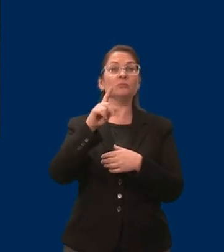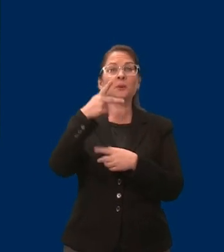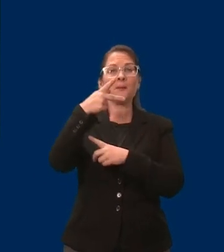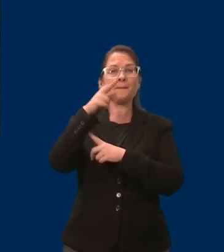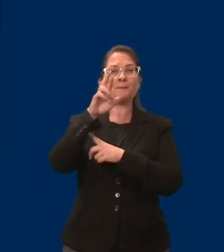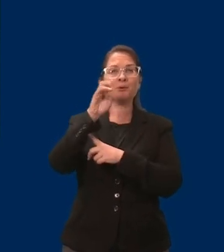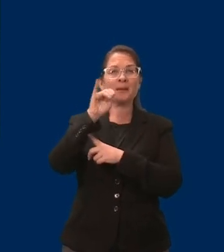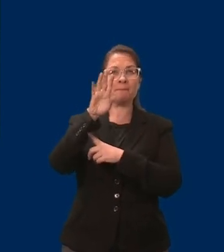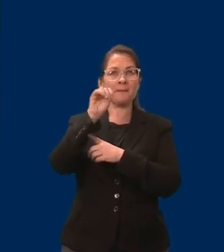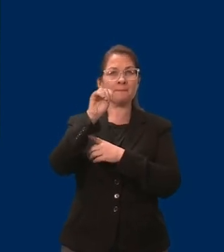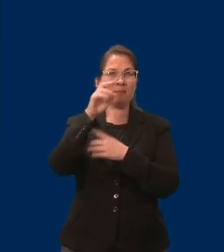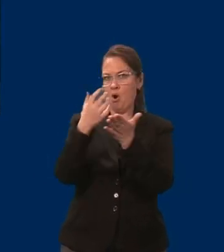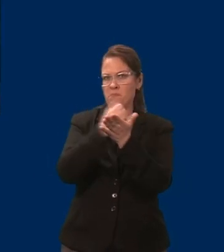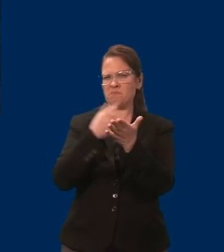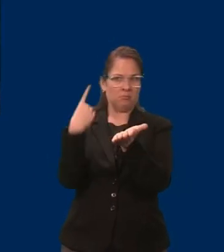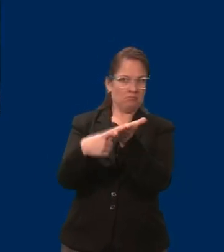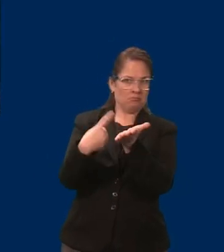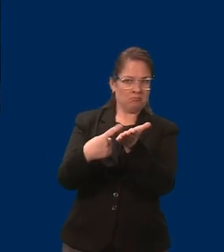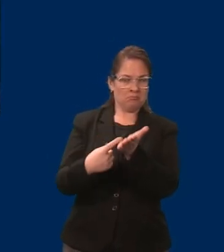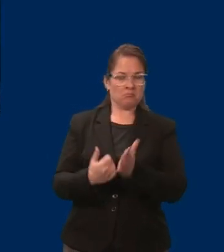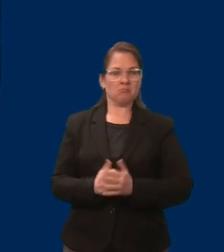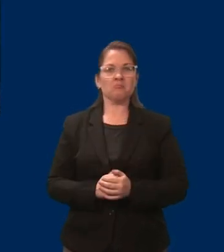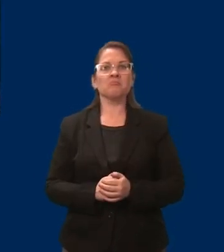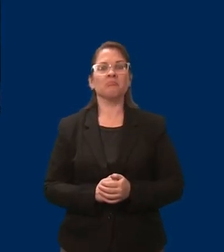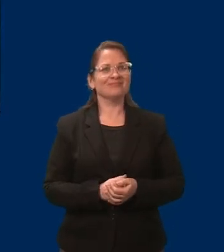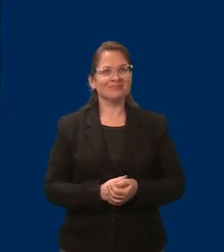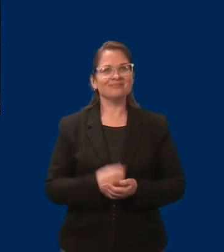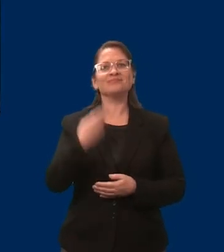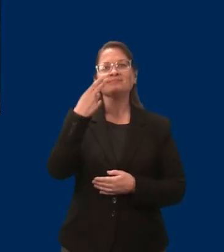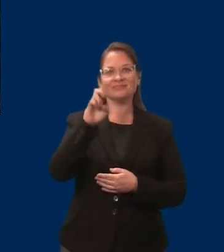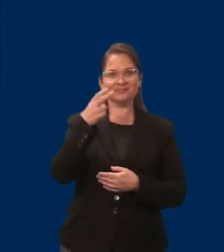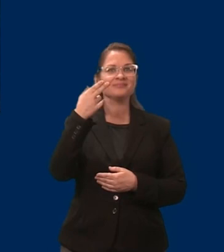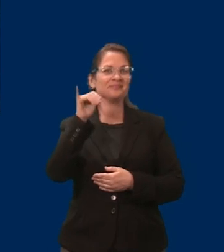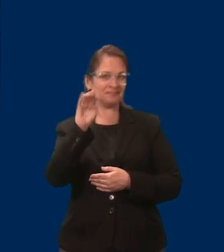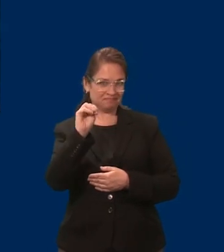precarious. Hi, my name is Rob Woodlick.